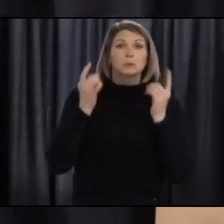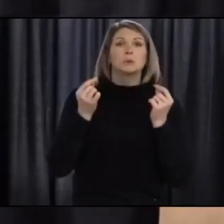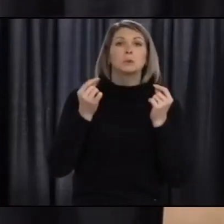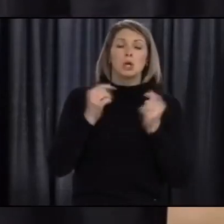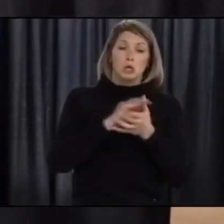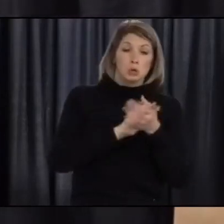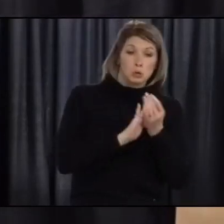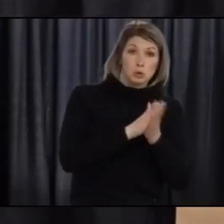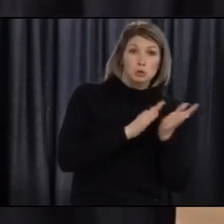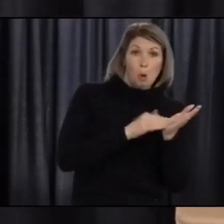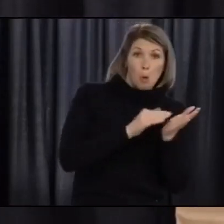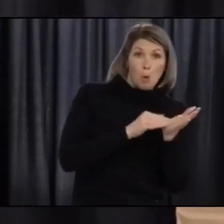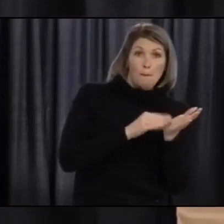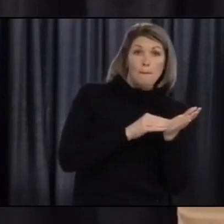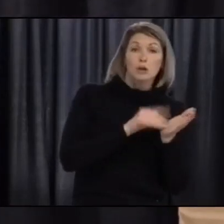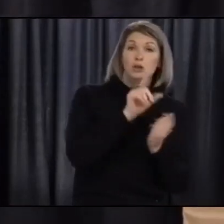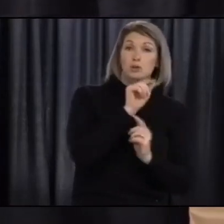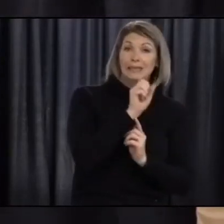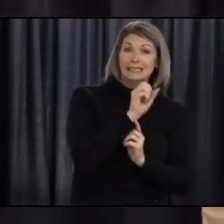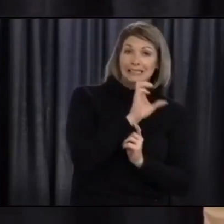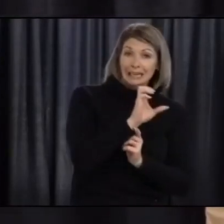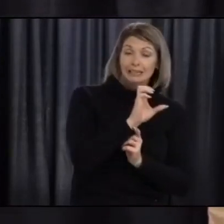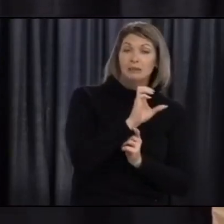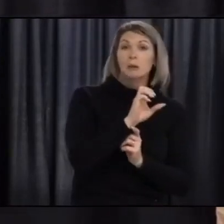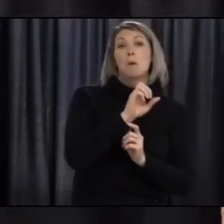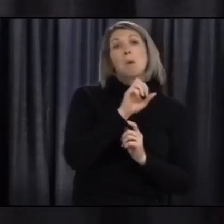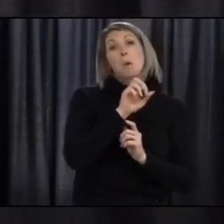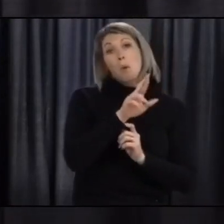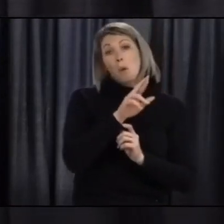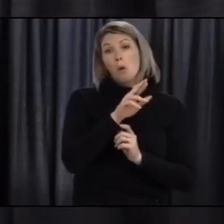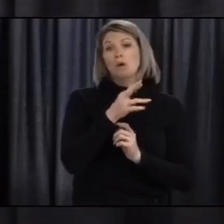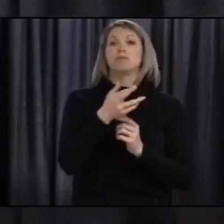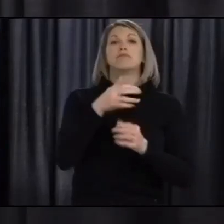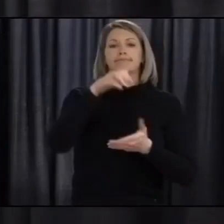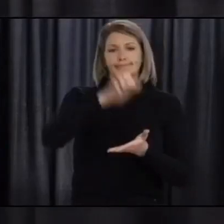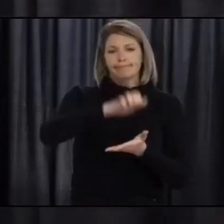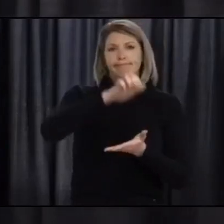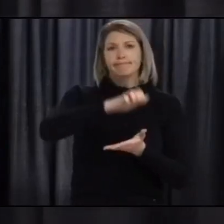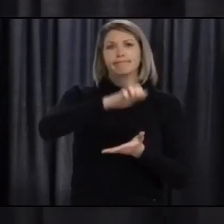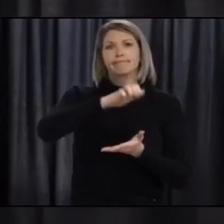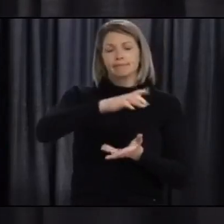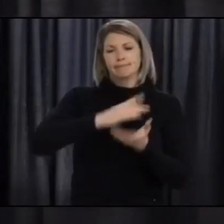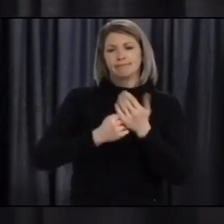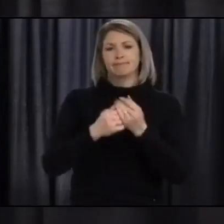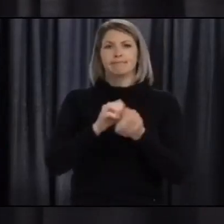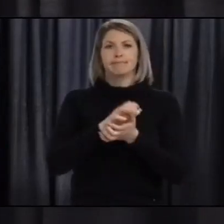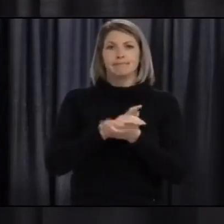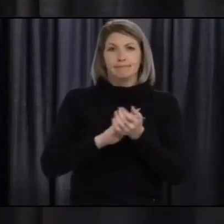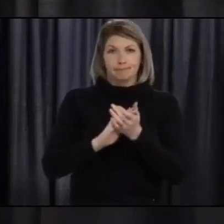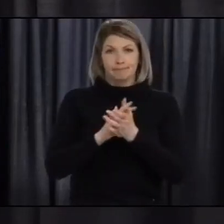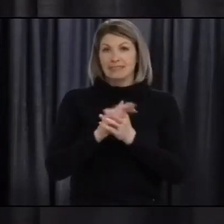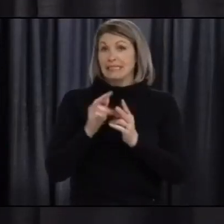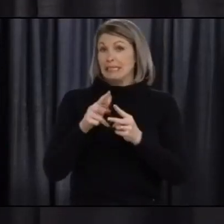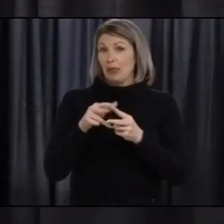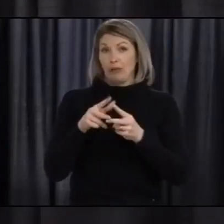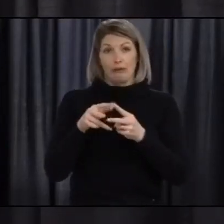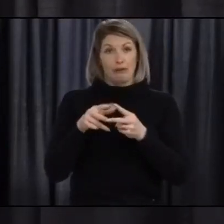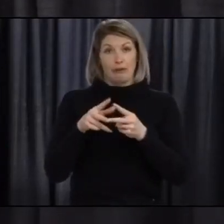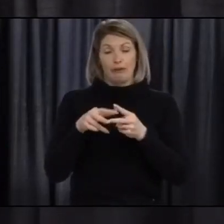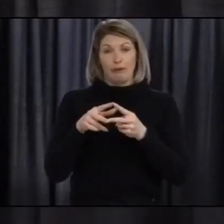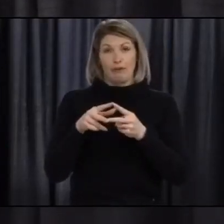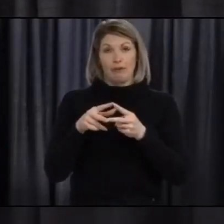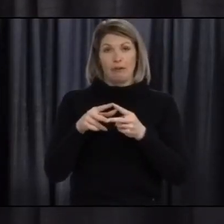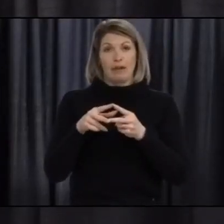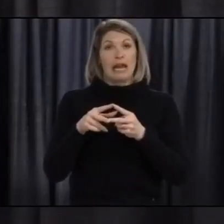or you can use an alcohol-based hand sanitizer as Brenda is doing. Masks can have ear loops or